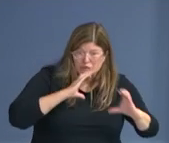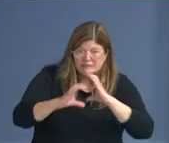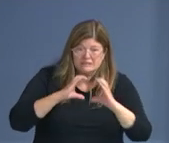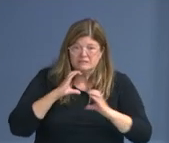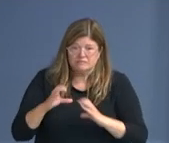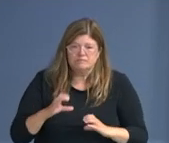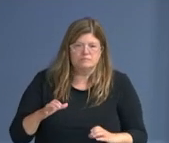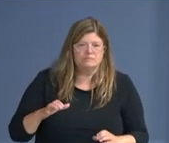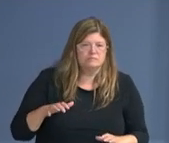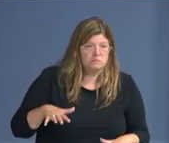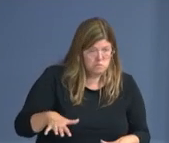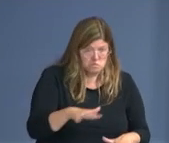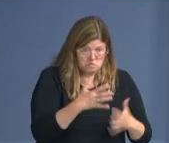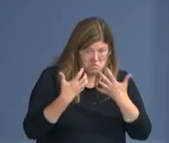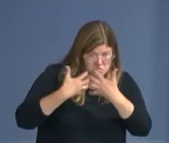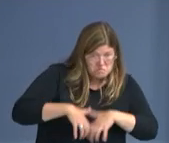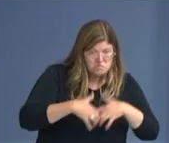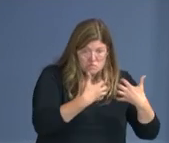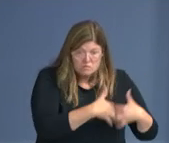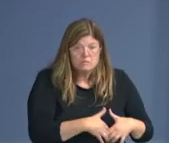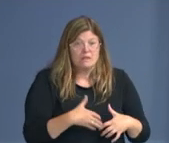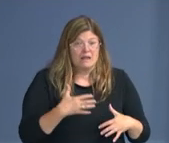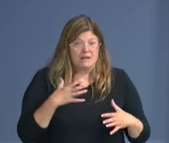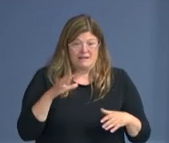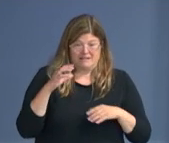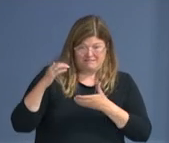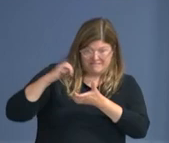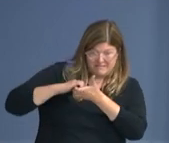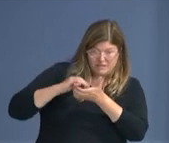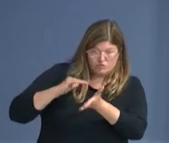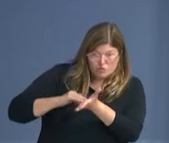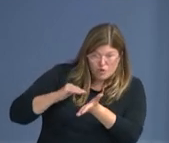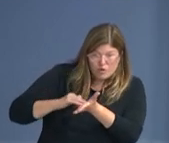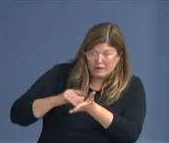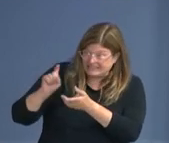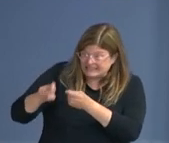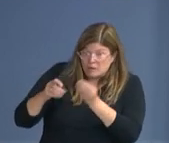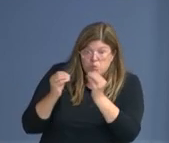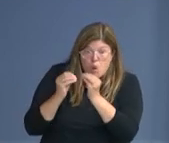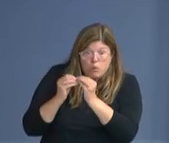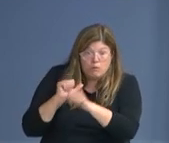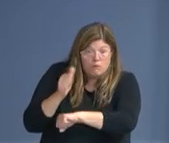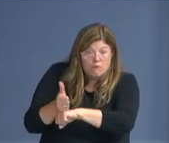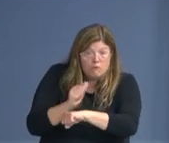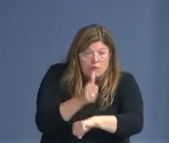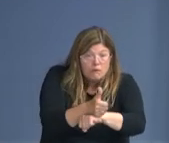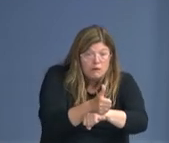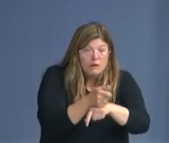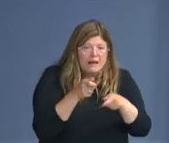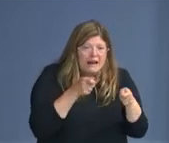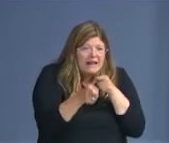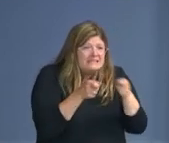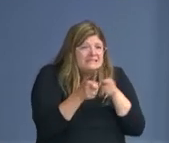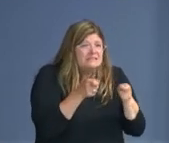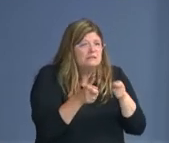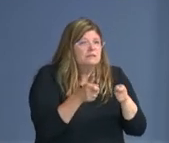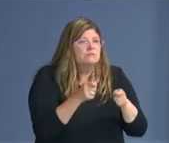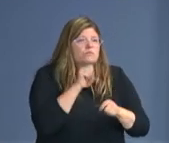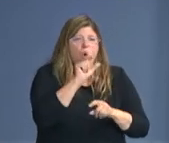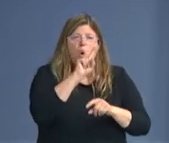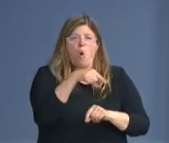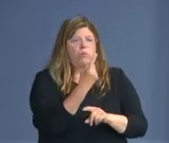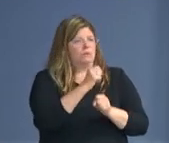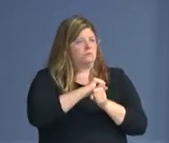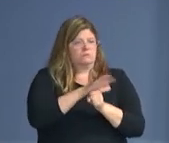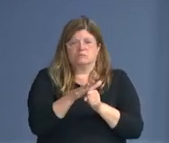infrastructure looks like in terms of being able to respond to non-COVID-related illnesses, those chronic disease management,